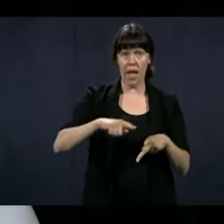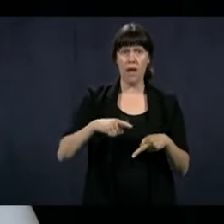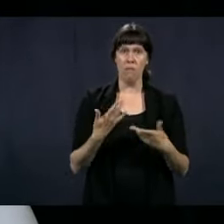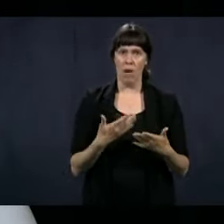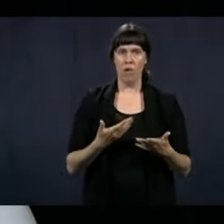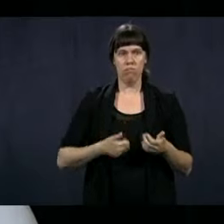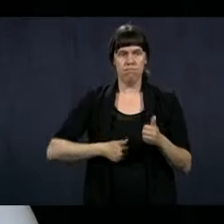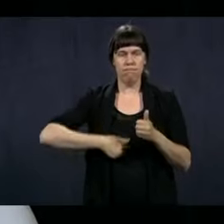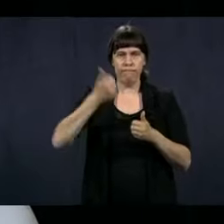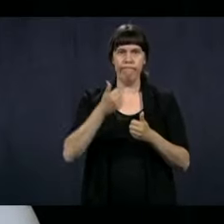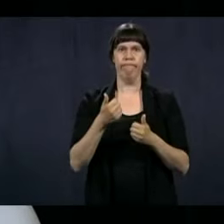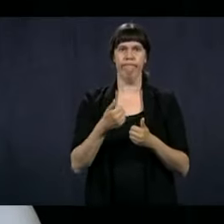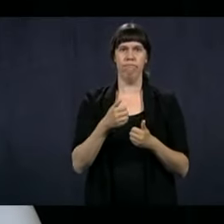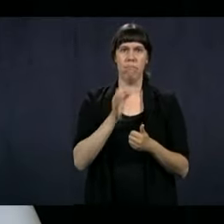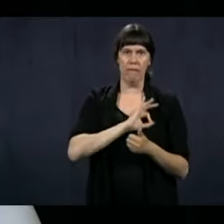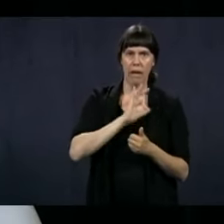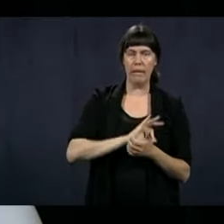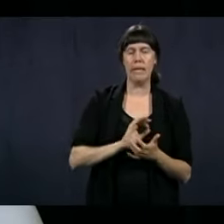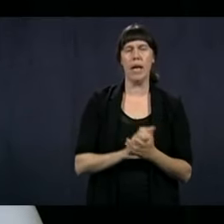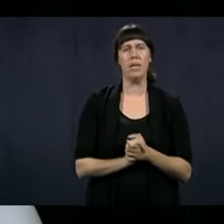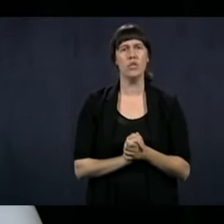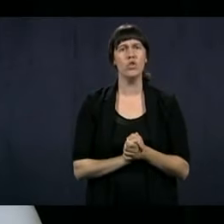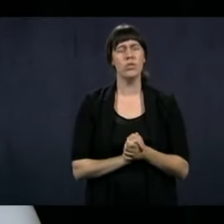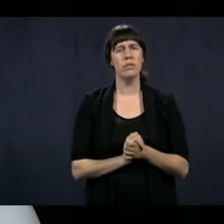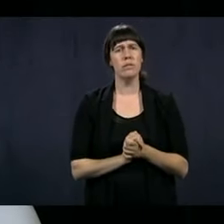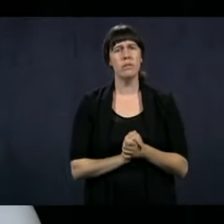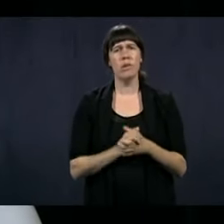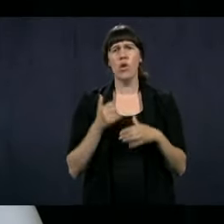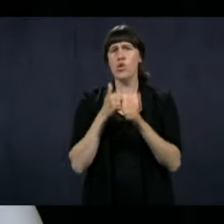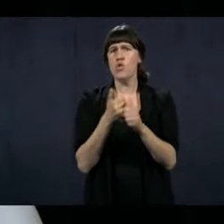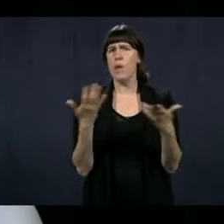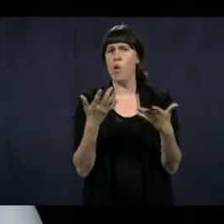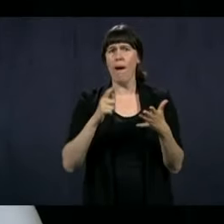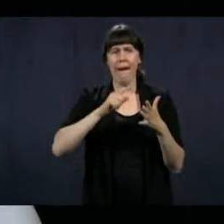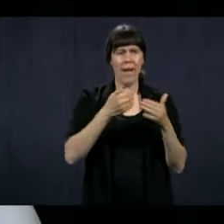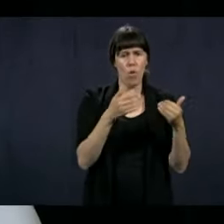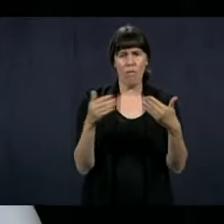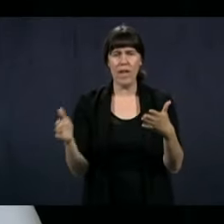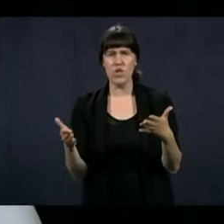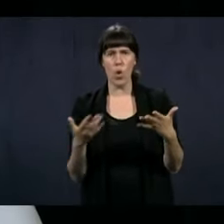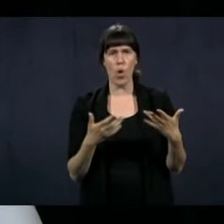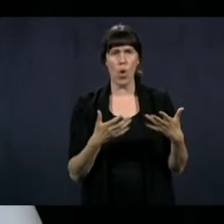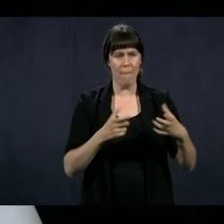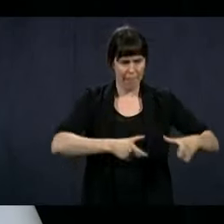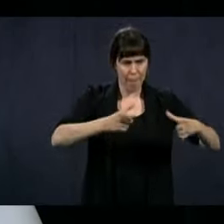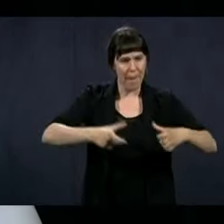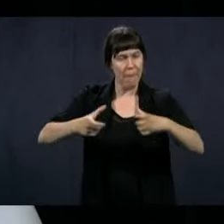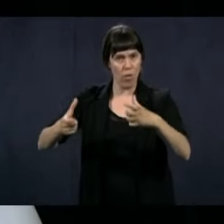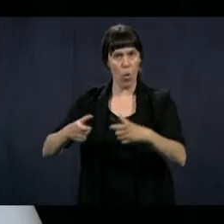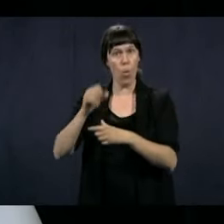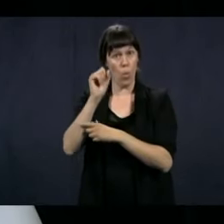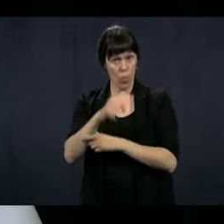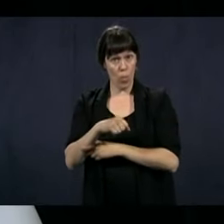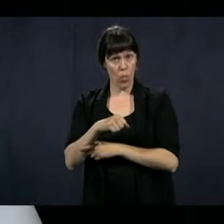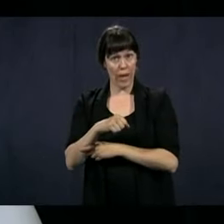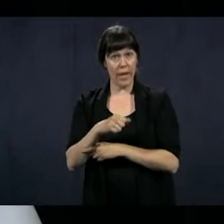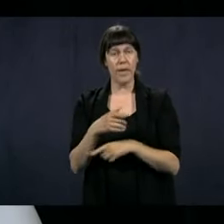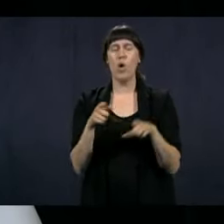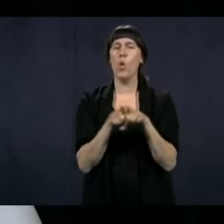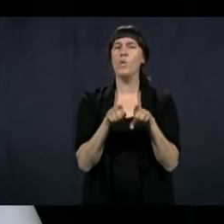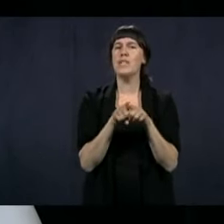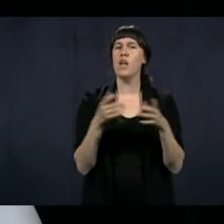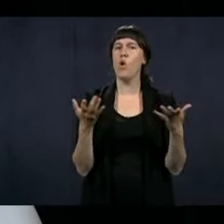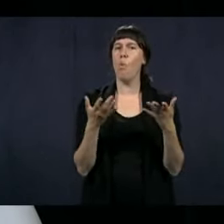gradual resumption will be based, yes, in great part on the reopening of the physical buildings